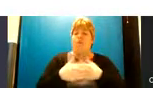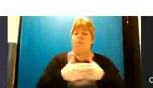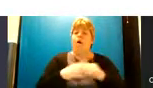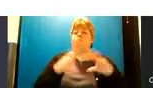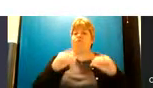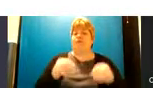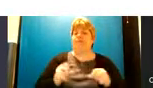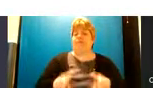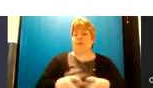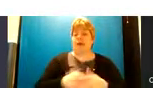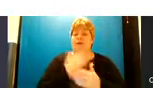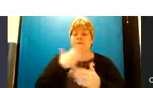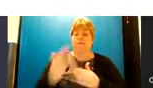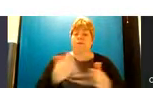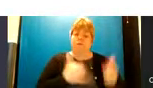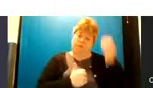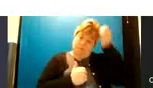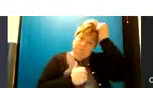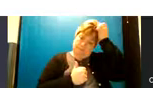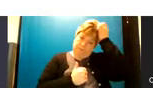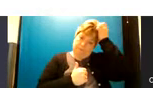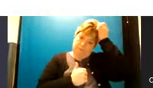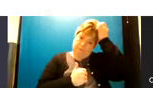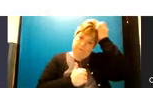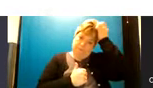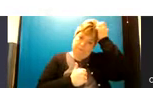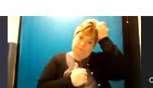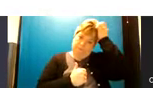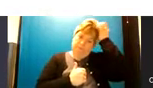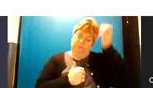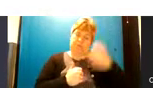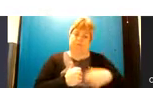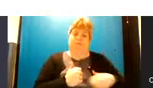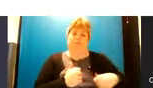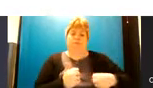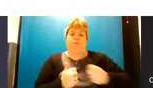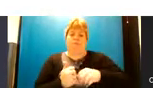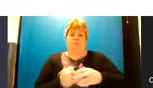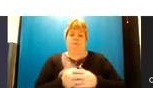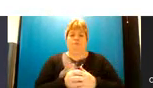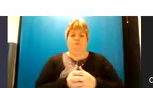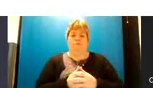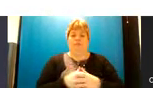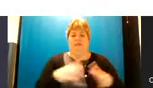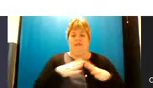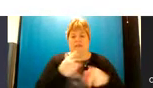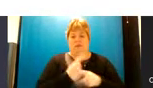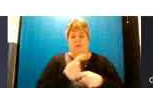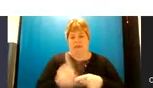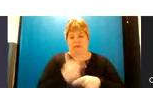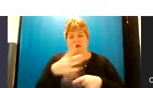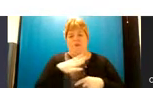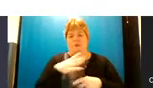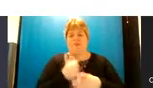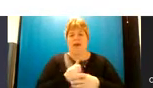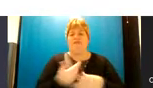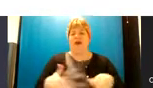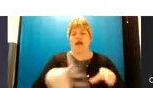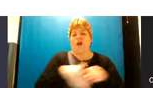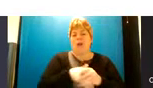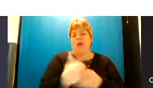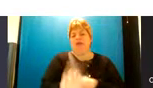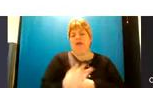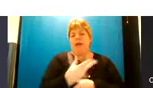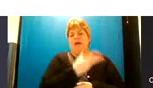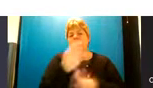move us on please jen excuse me oh i've talked about these three things already i've just included in the slides